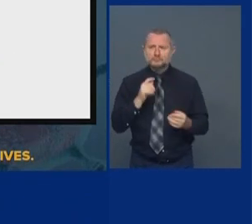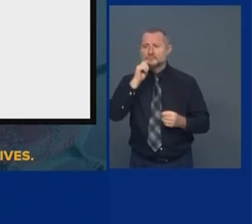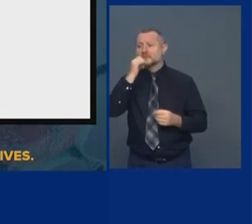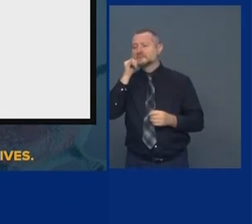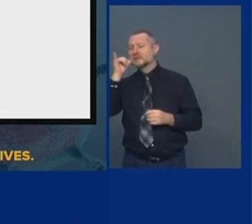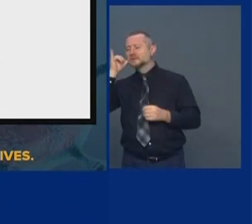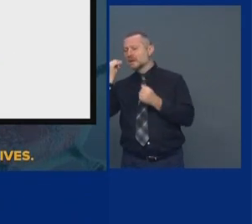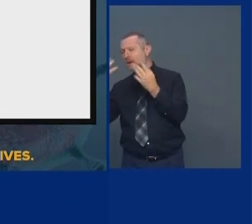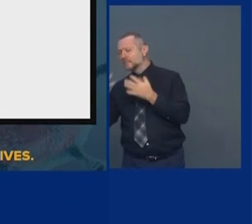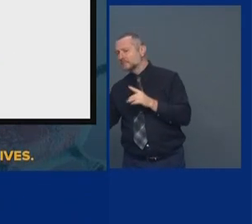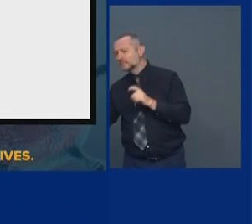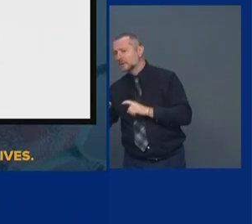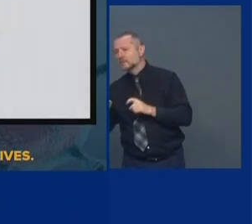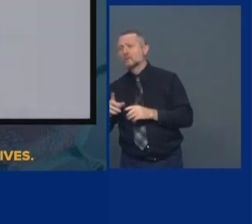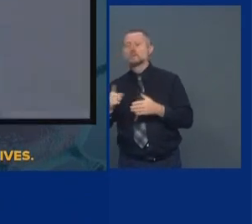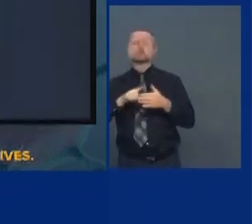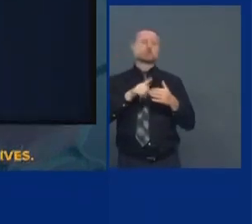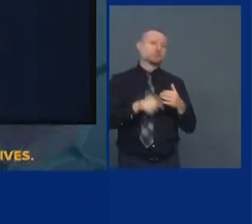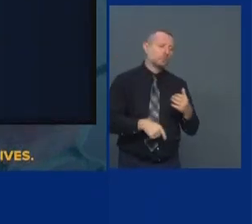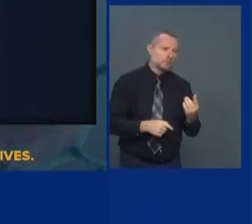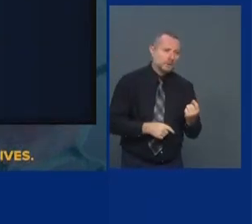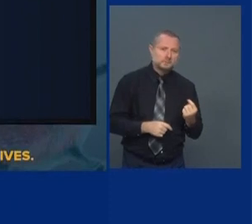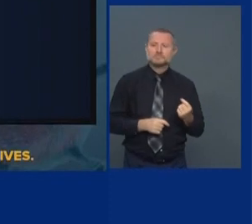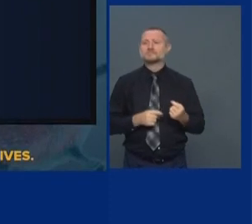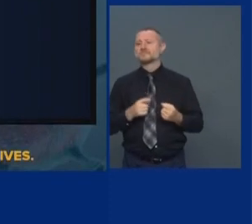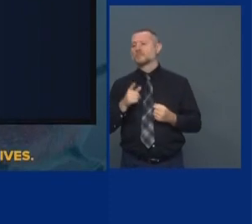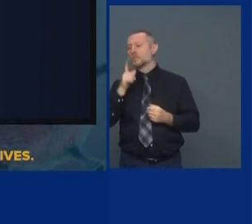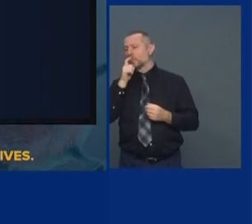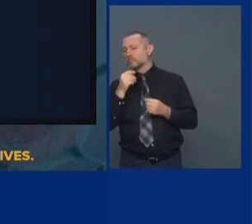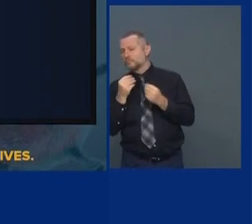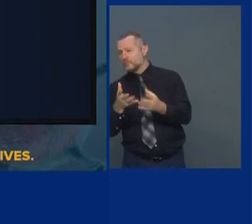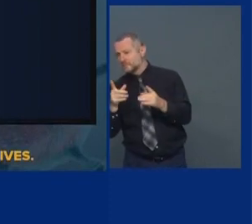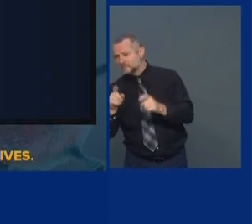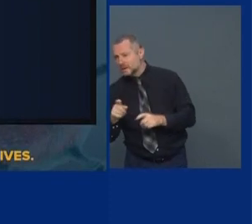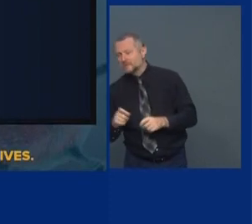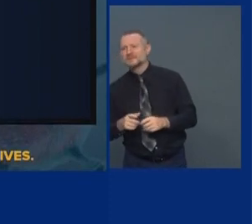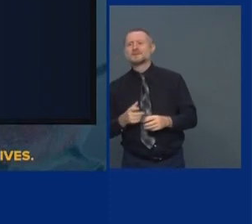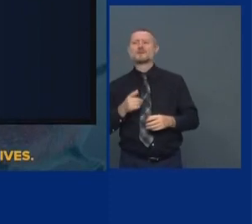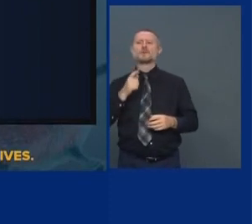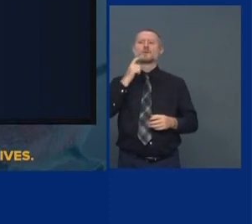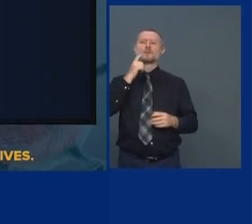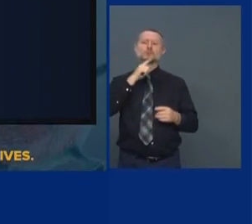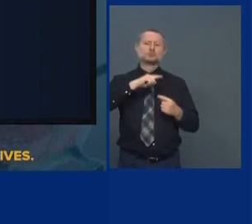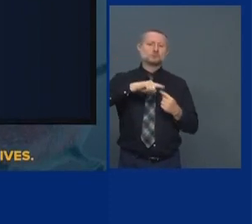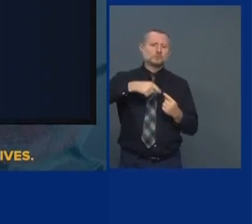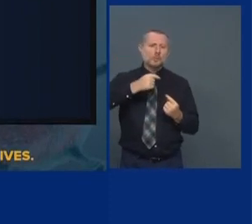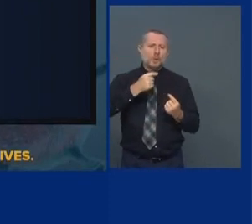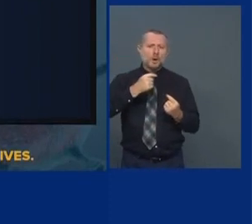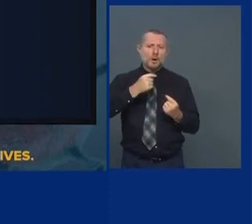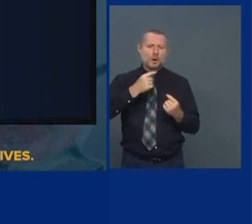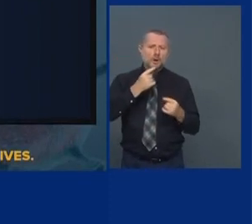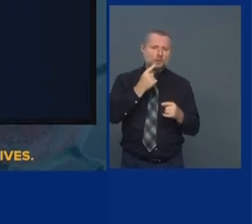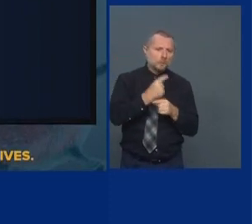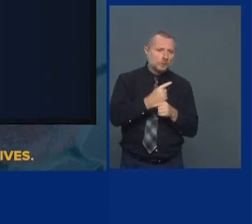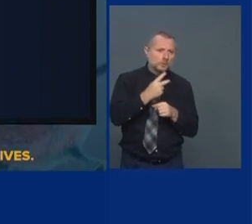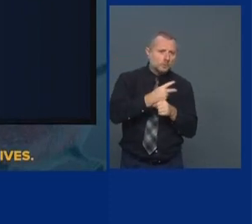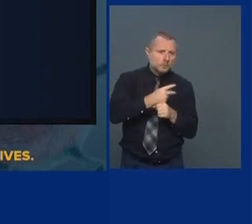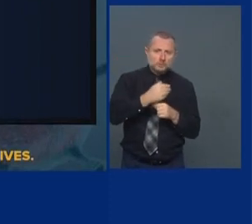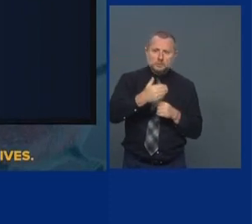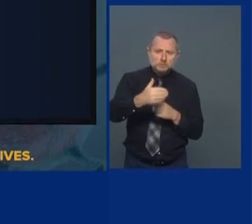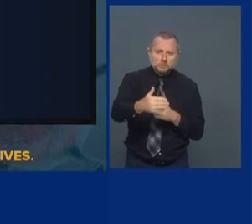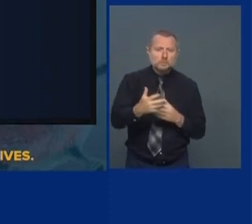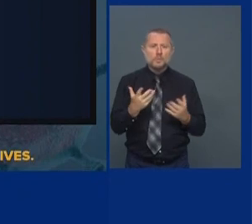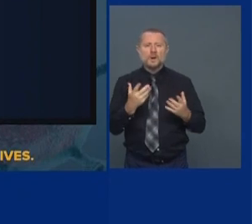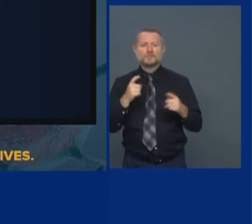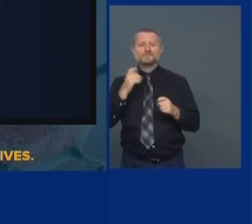results were, who's doing the test, what's the turnaround test, turnaround on the test. So positive